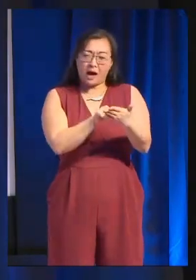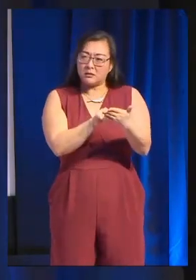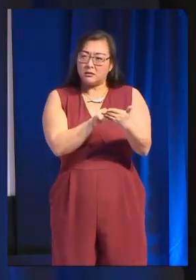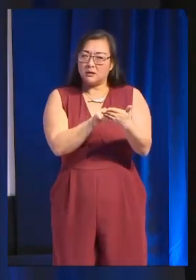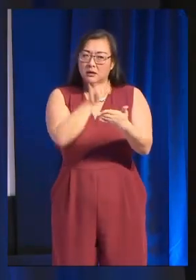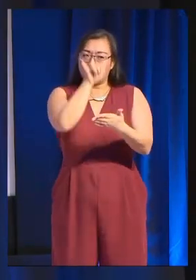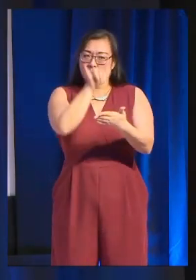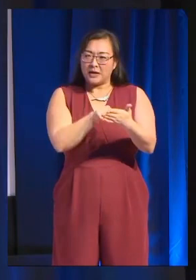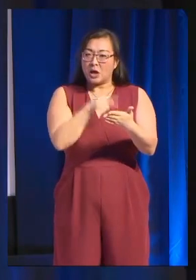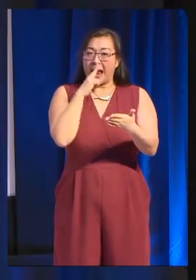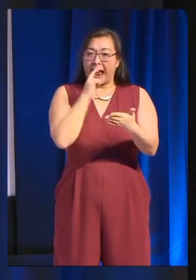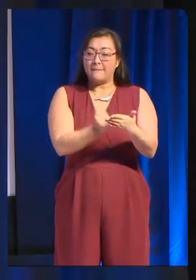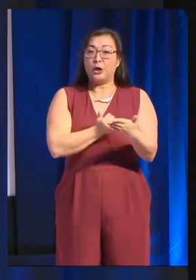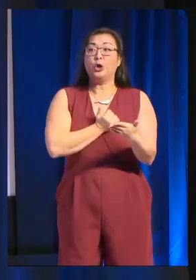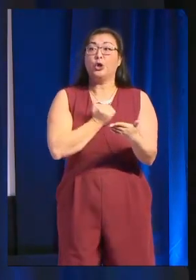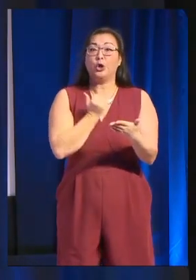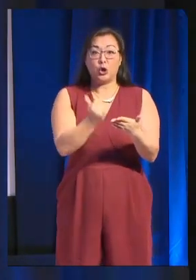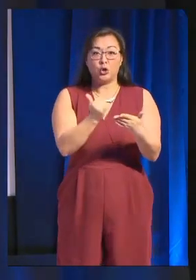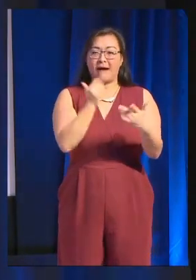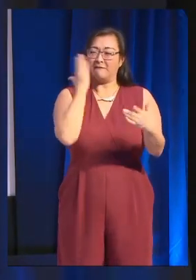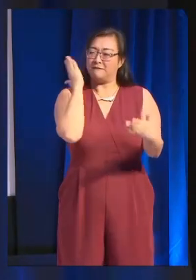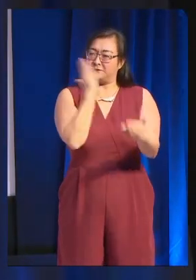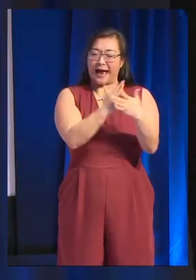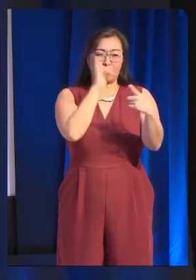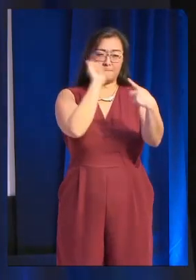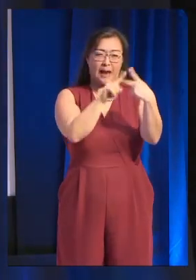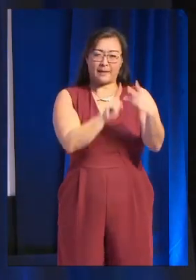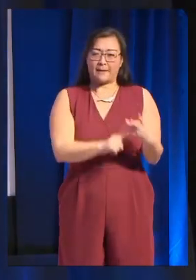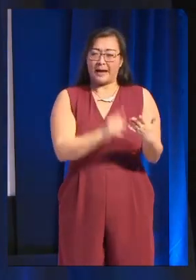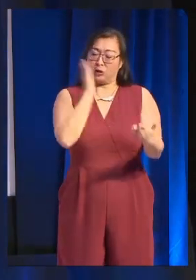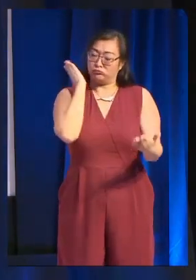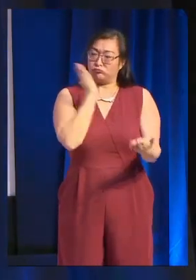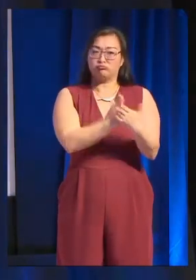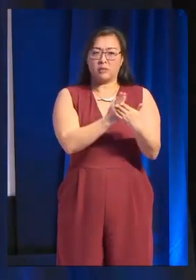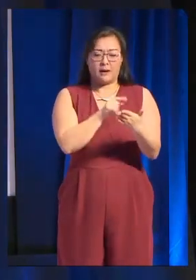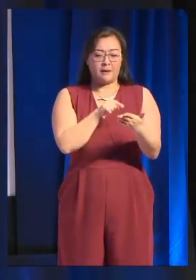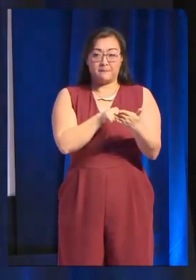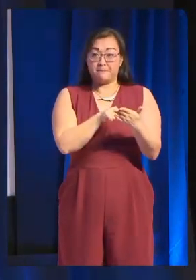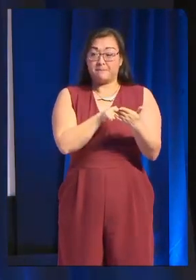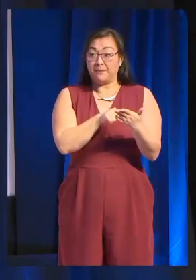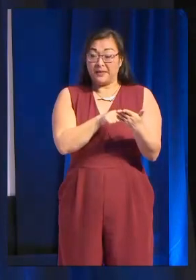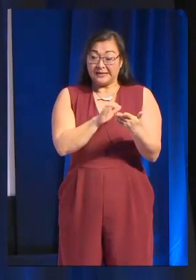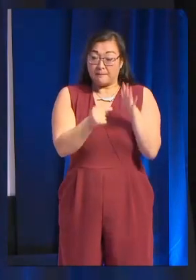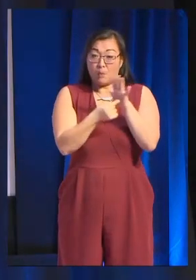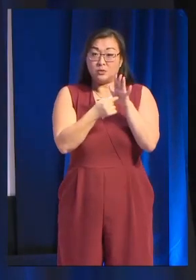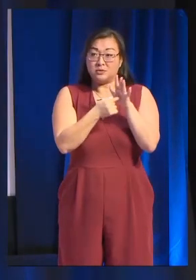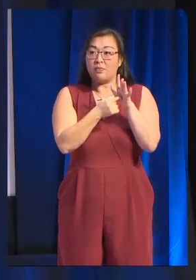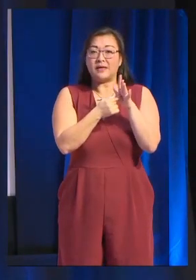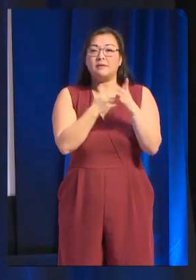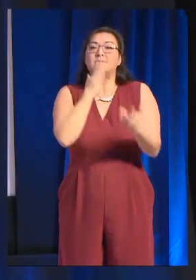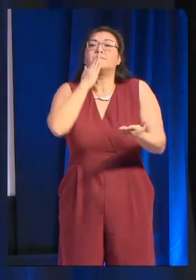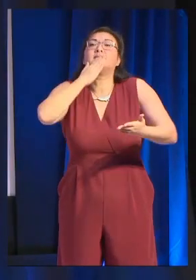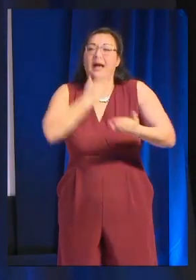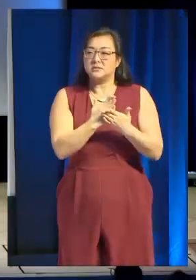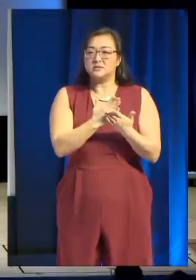support? Yes, no. How much? It has to be accurate to what you're buying because any kind of discrepancy there will destroy trust.